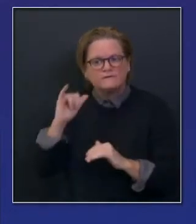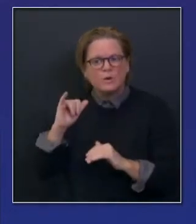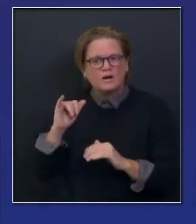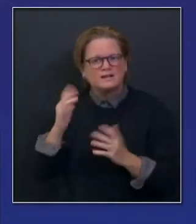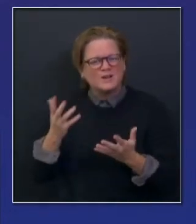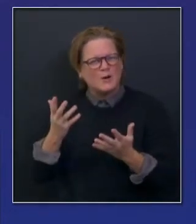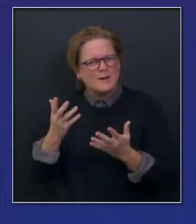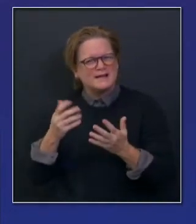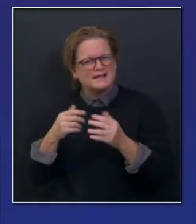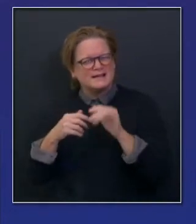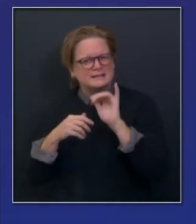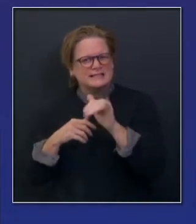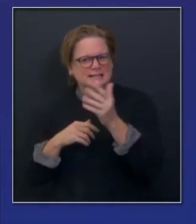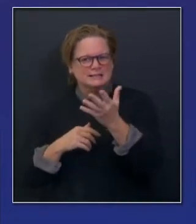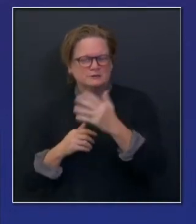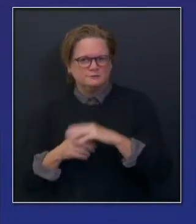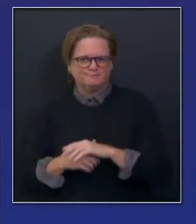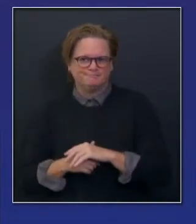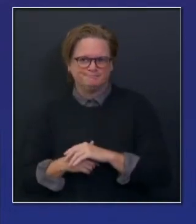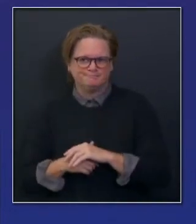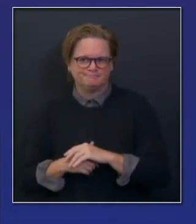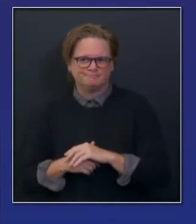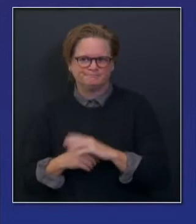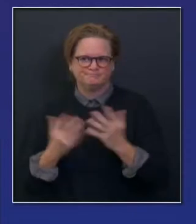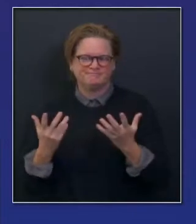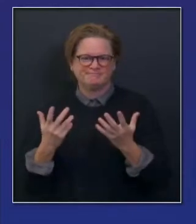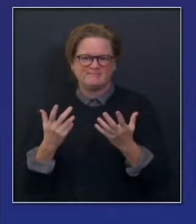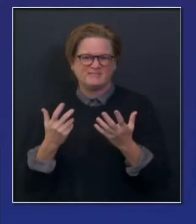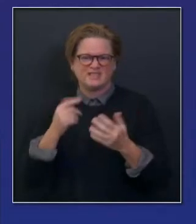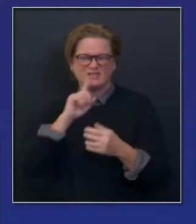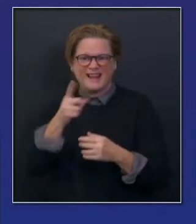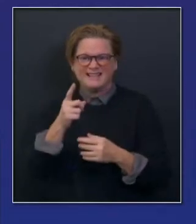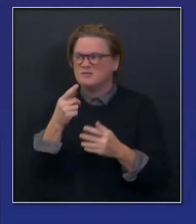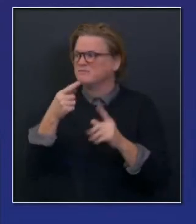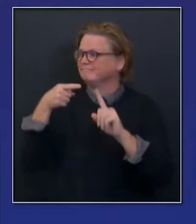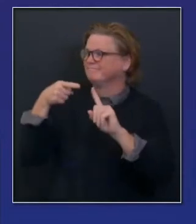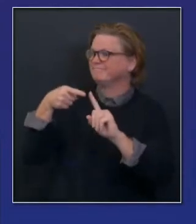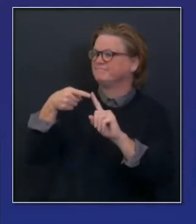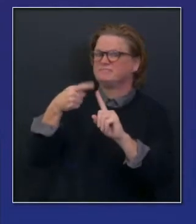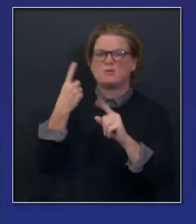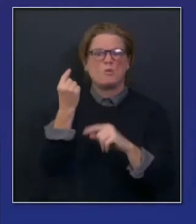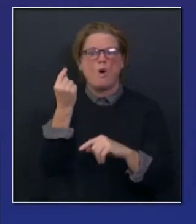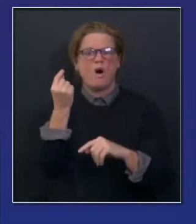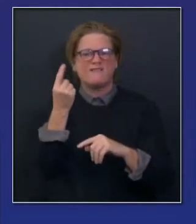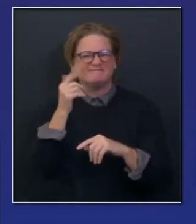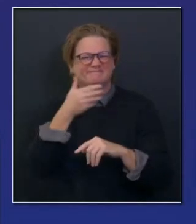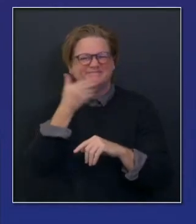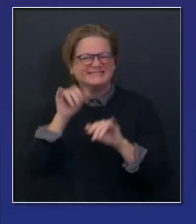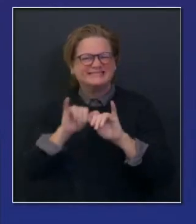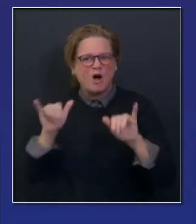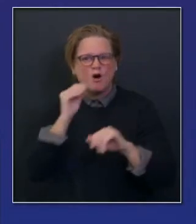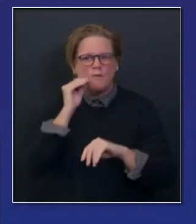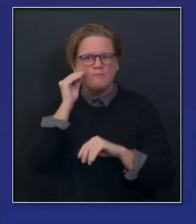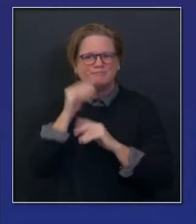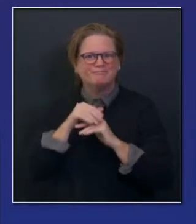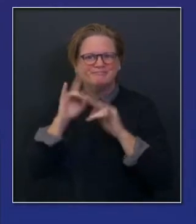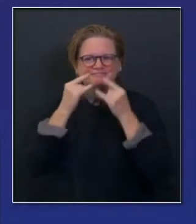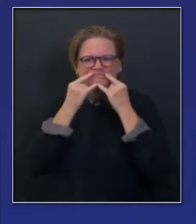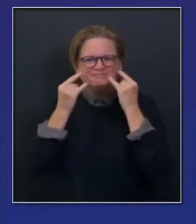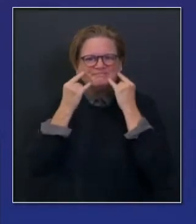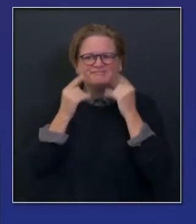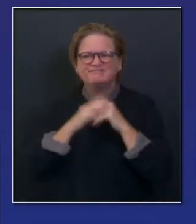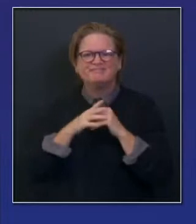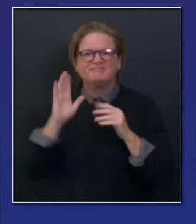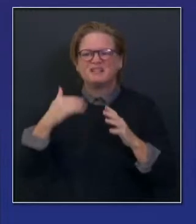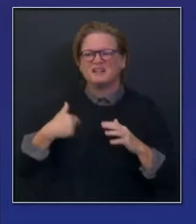following the regional stay-at-home orders, making the decision not just to be concerned about our own, whether